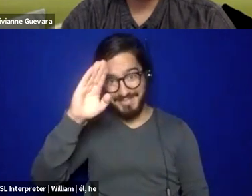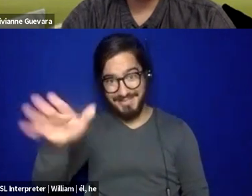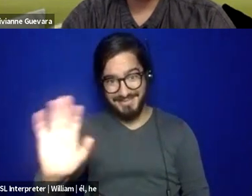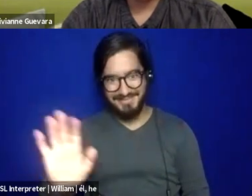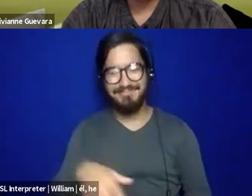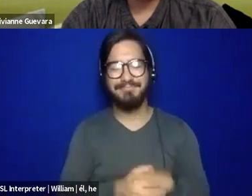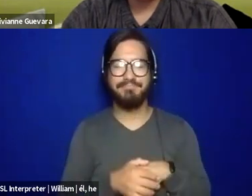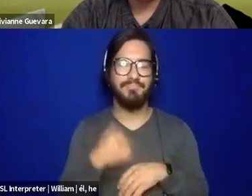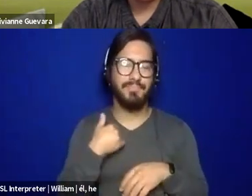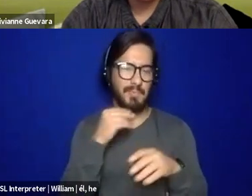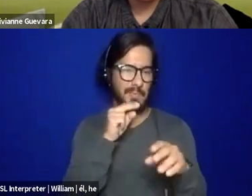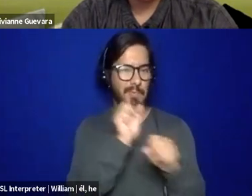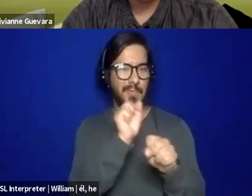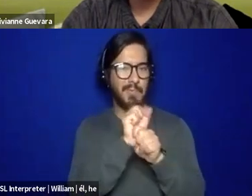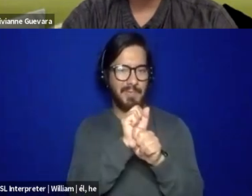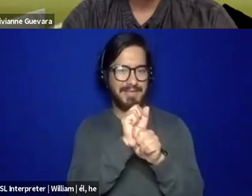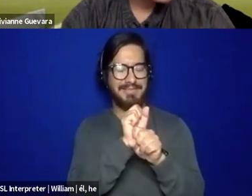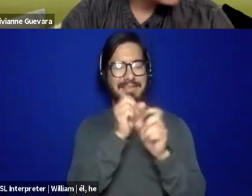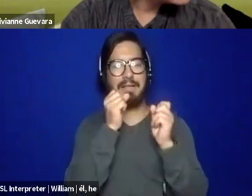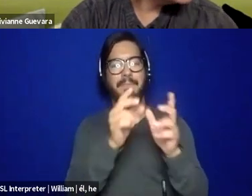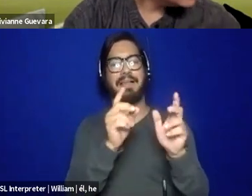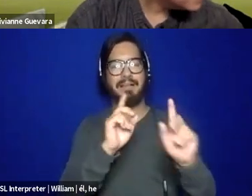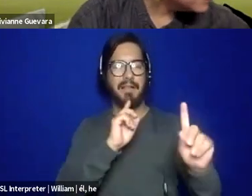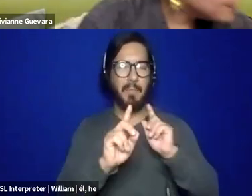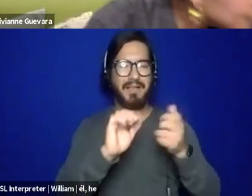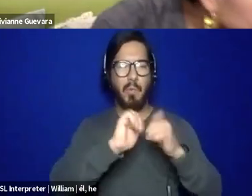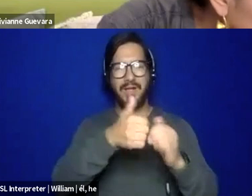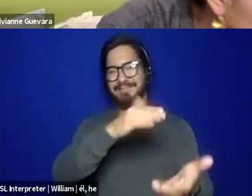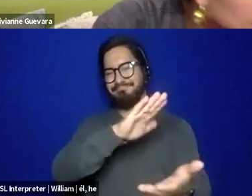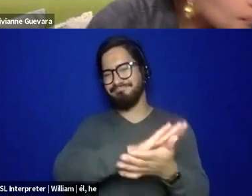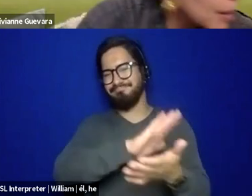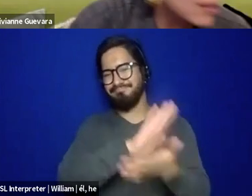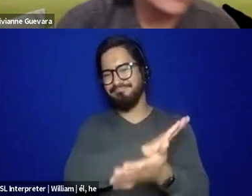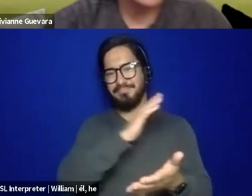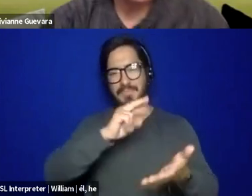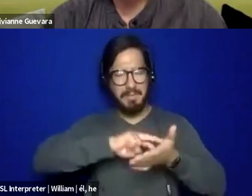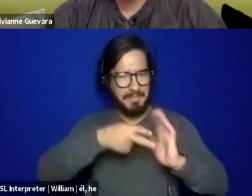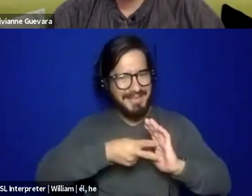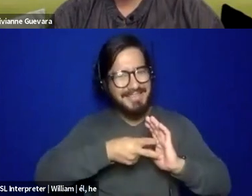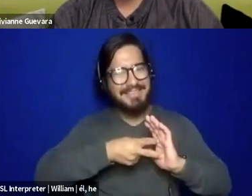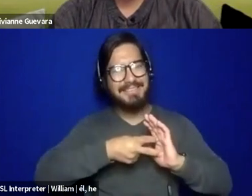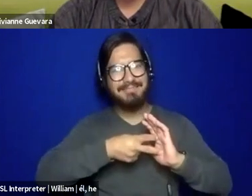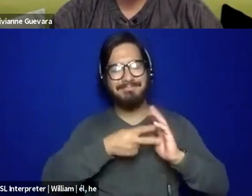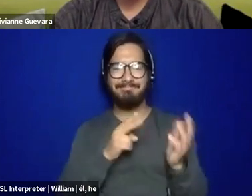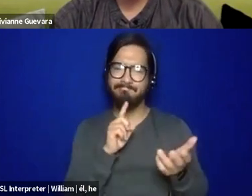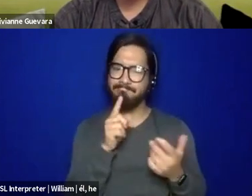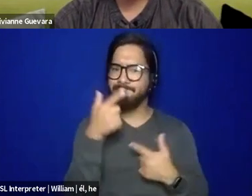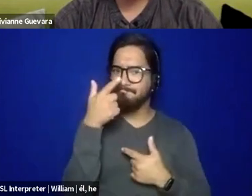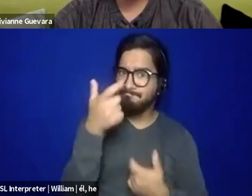um, what these documents mean. And, you know, I'm, I'm really interested in